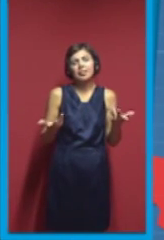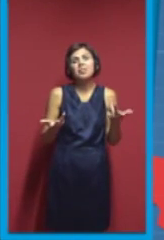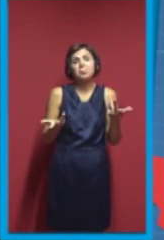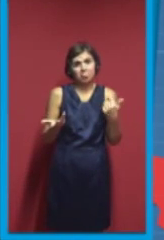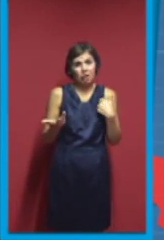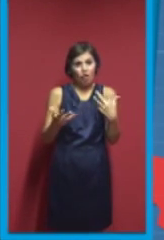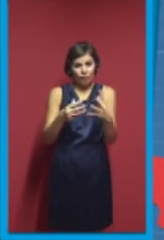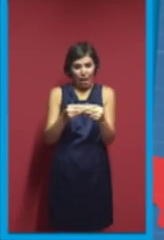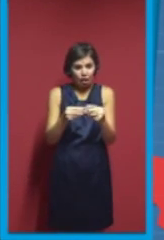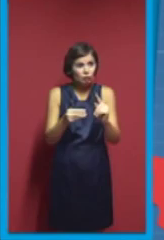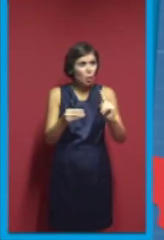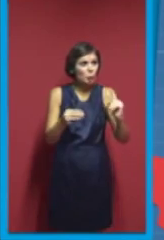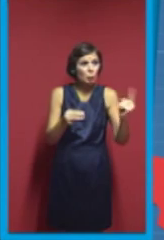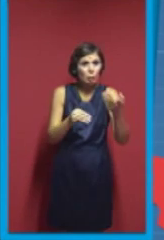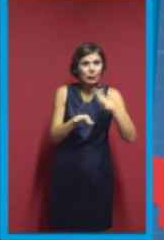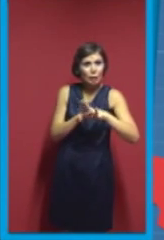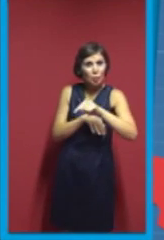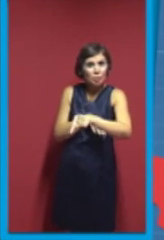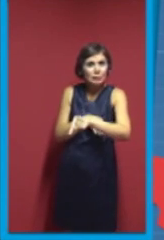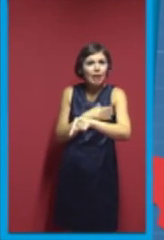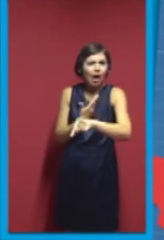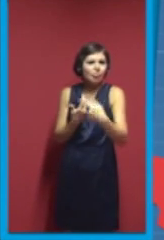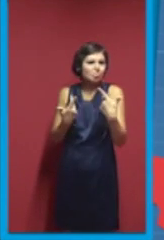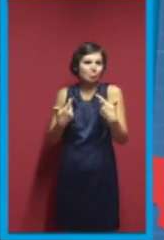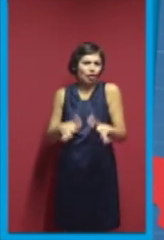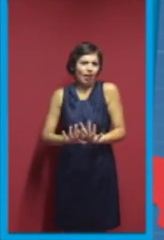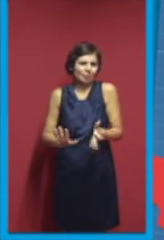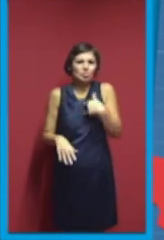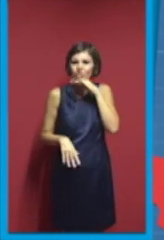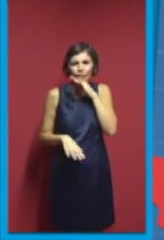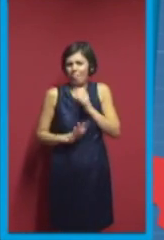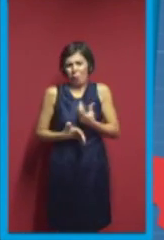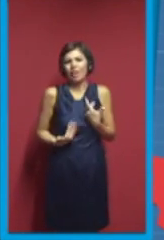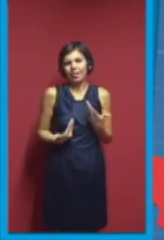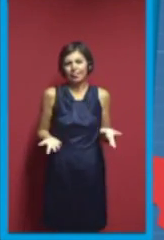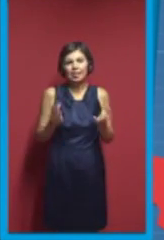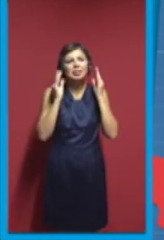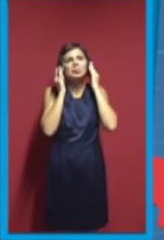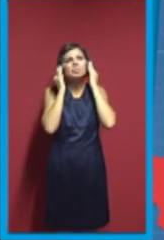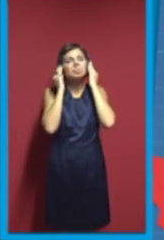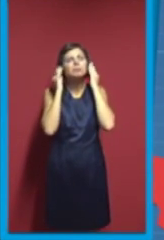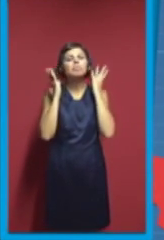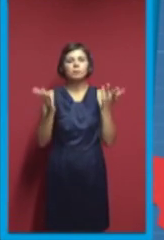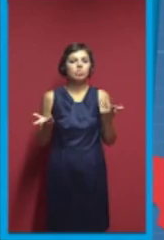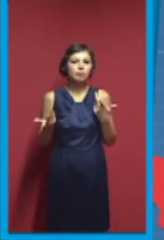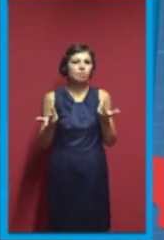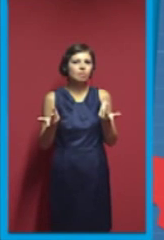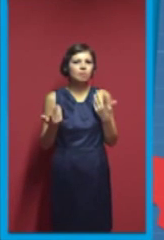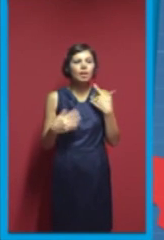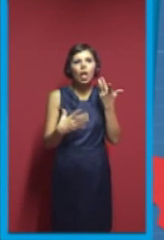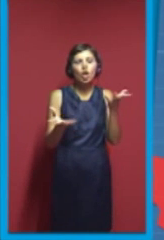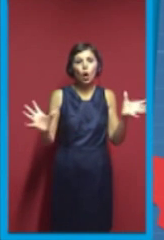It's really uncontrollable. It's pro and con. Everything is basically done by